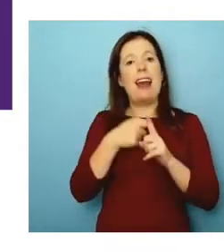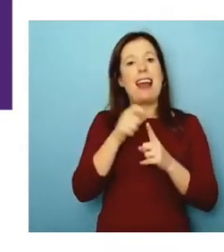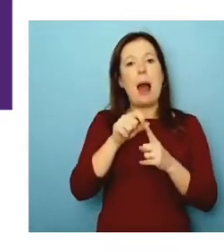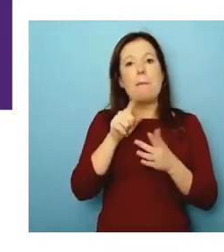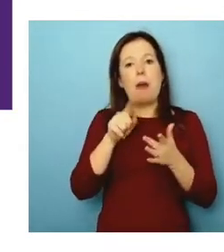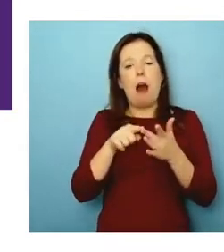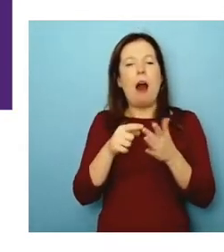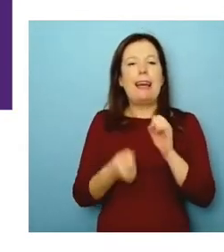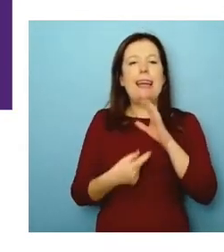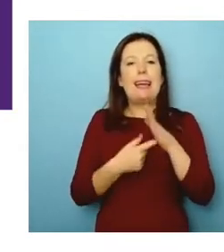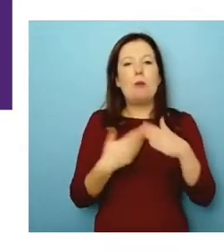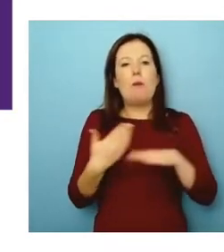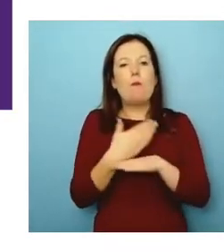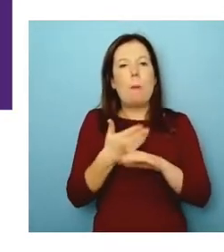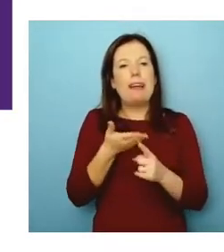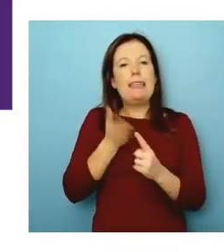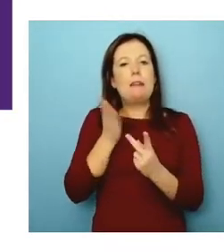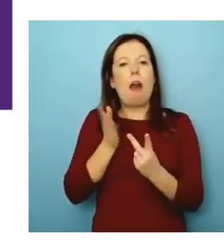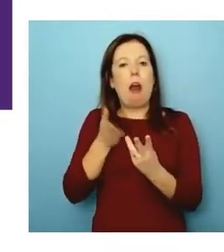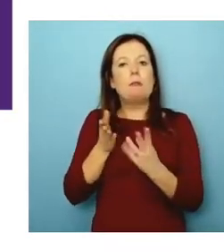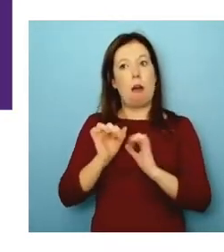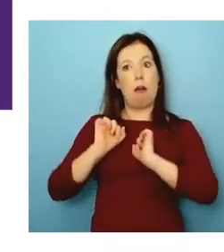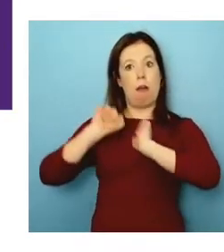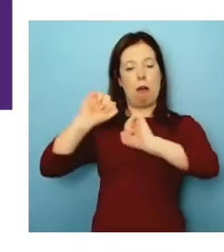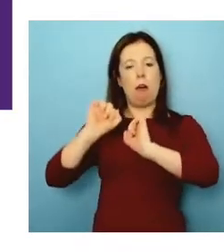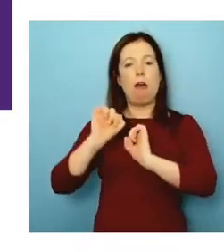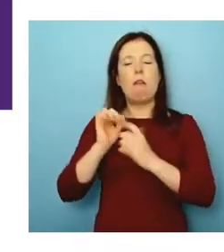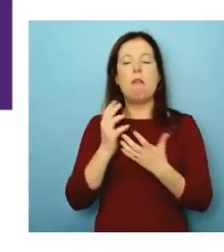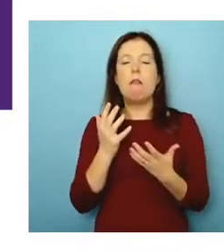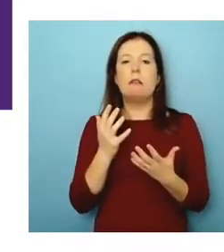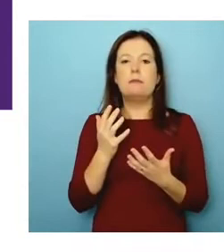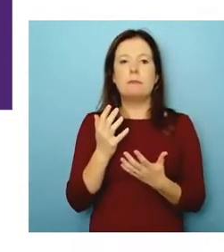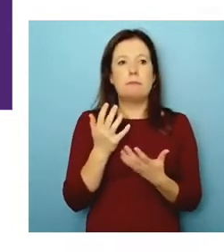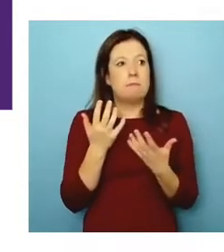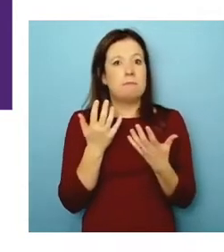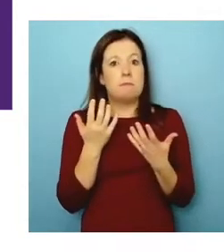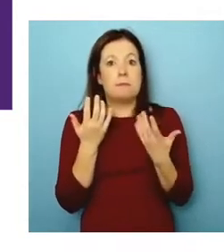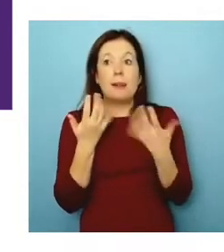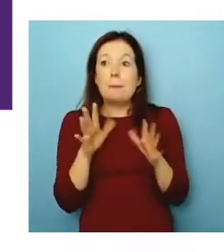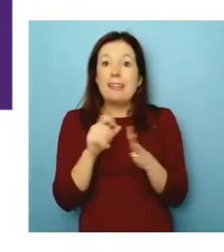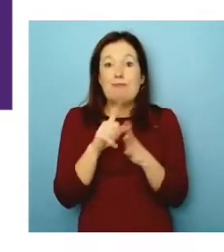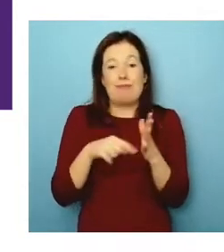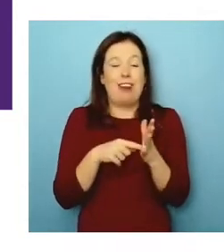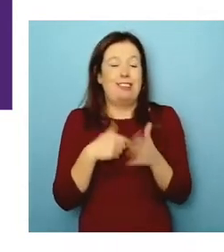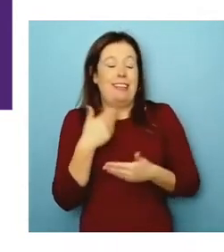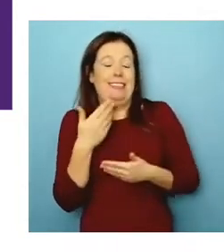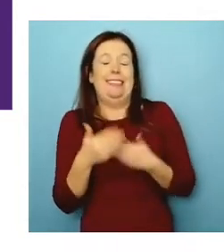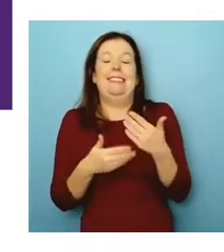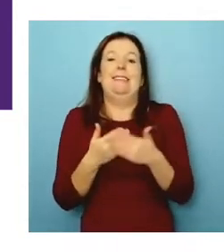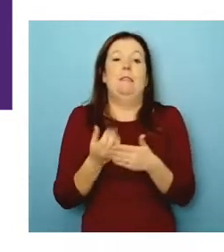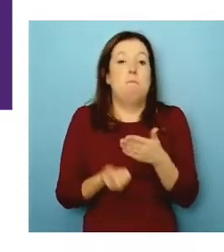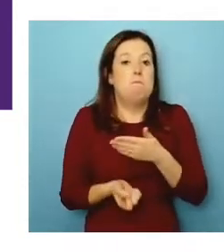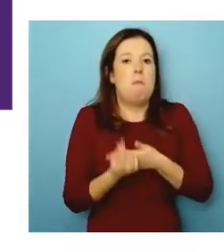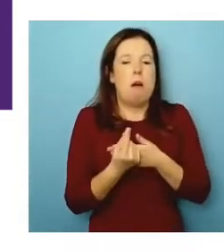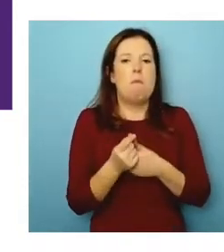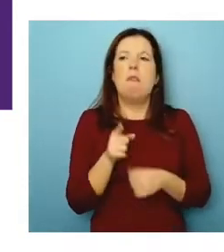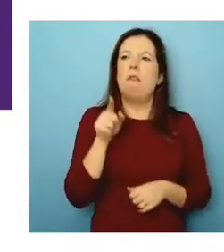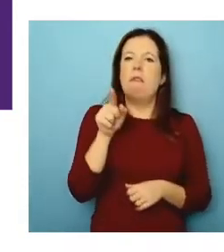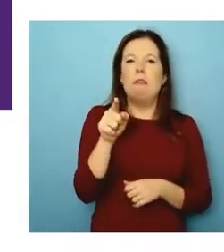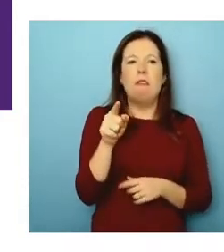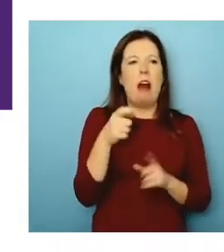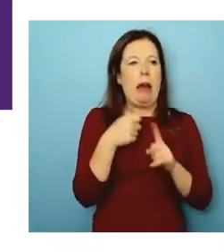performance indicators. And we had this moment halfway through the project where we said they keep on coming back to the